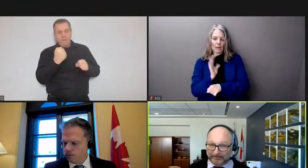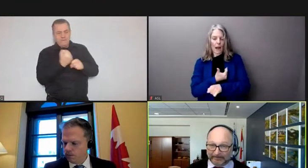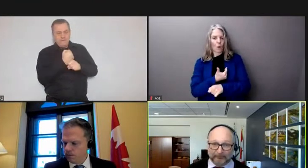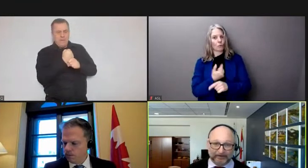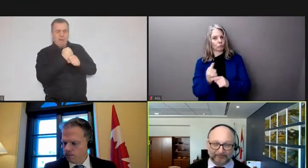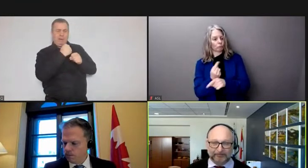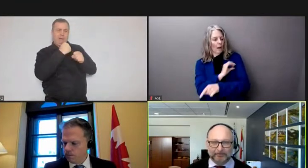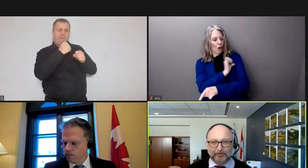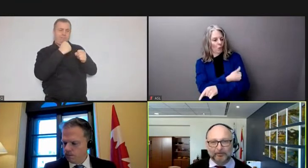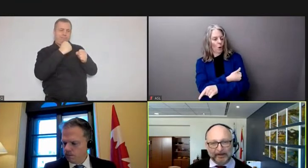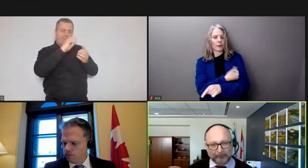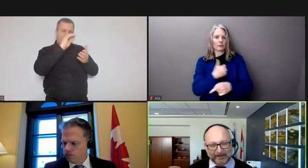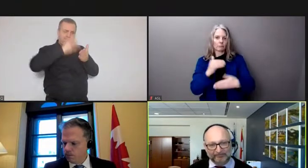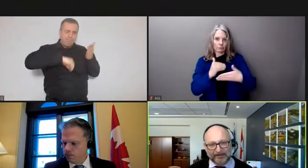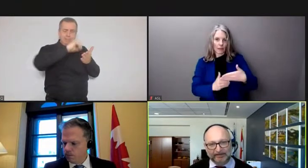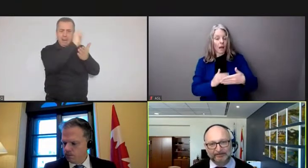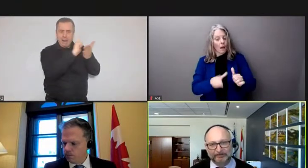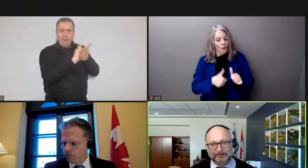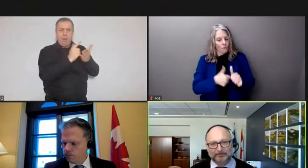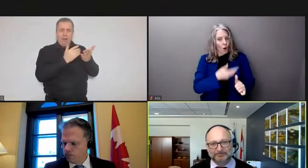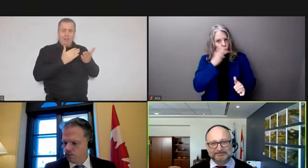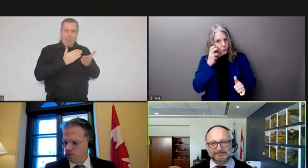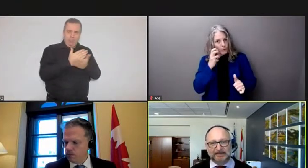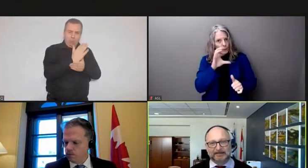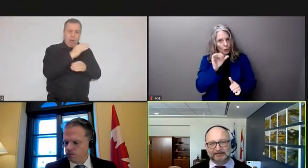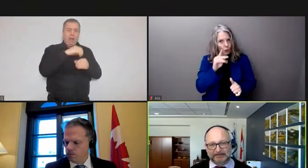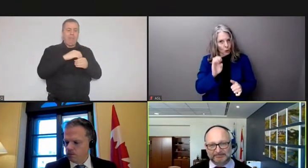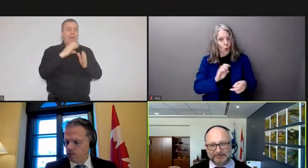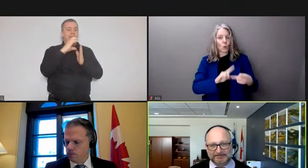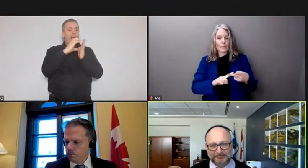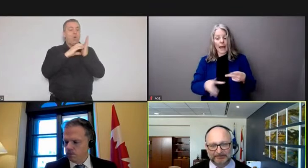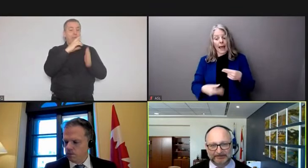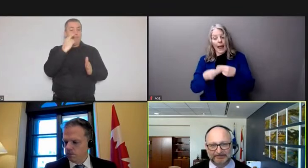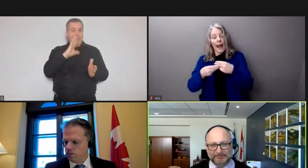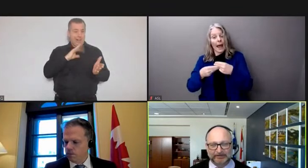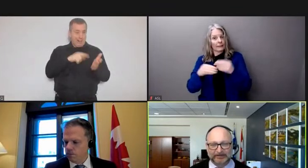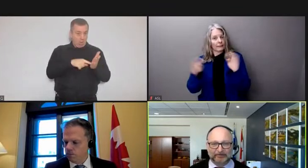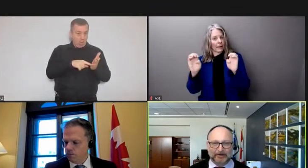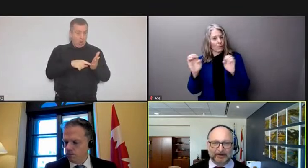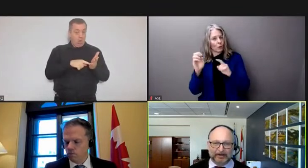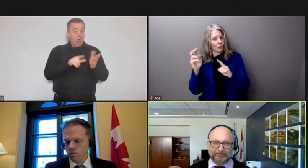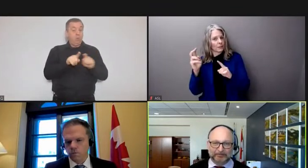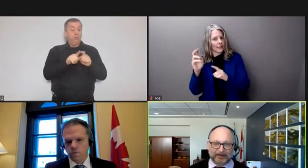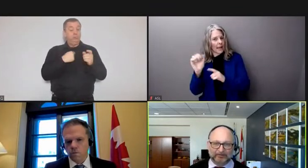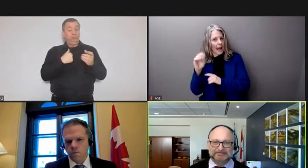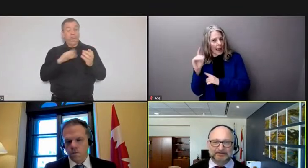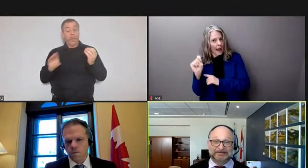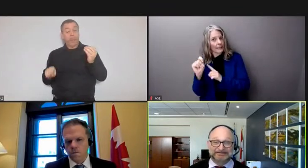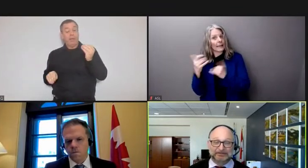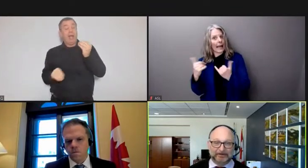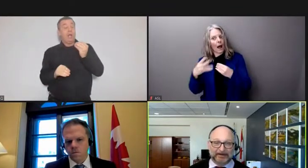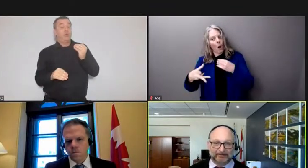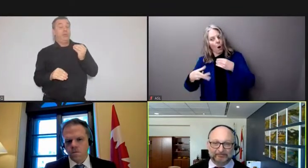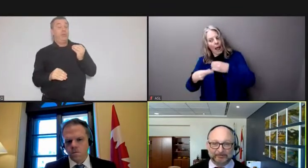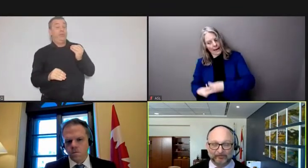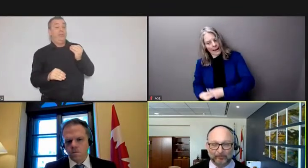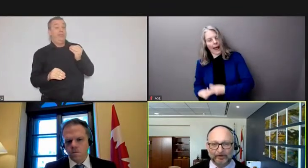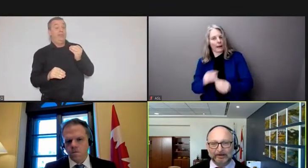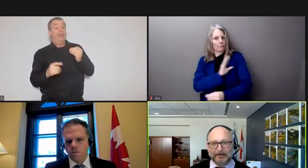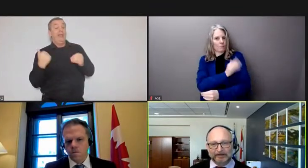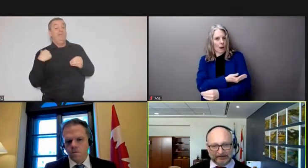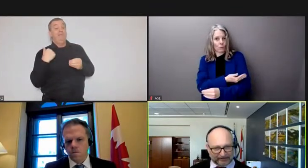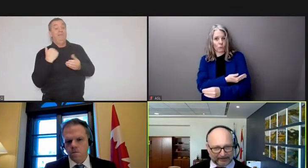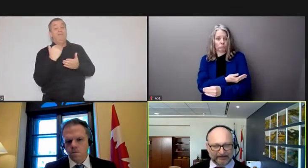we've done that we have a criminal code and we have added with the emergencies act as Minister Freeland has pointed out other powers that we did not have before